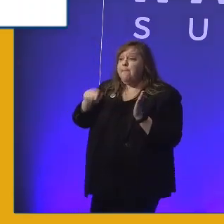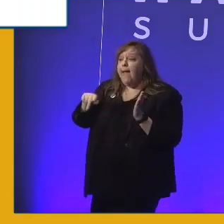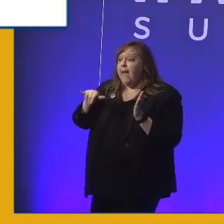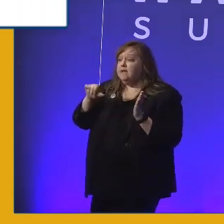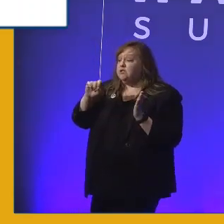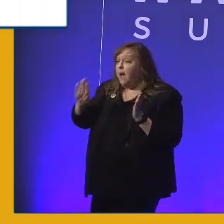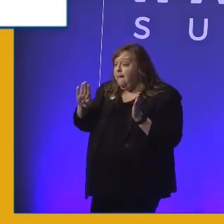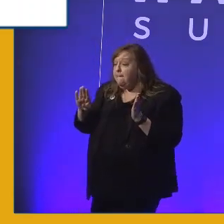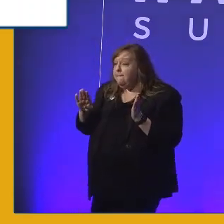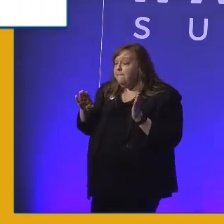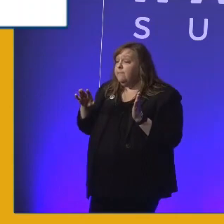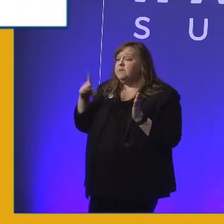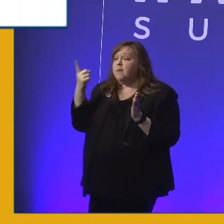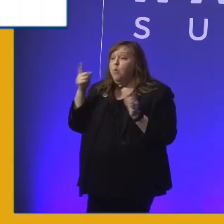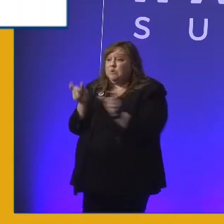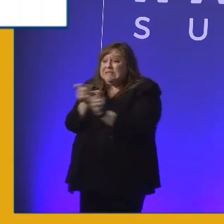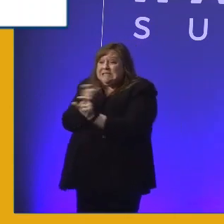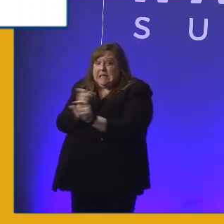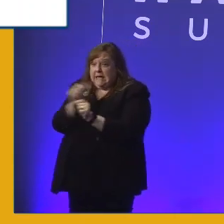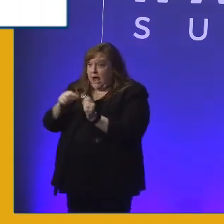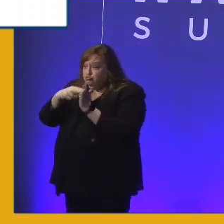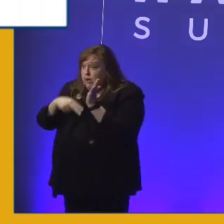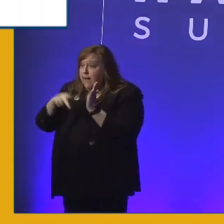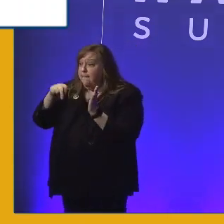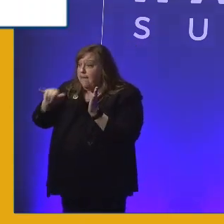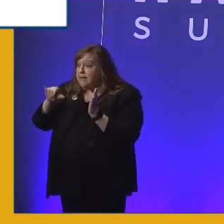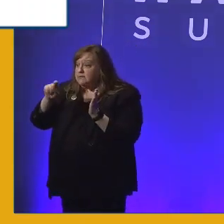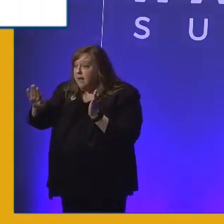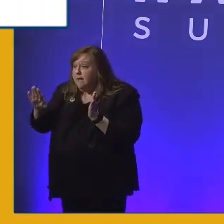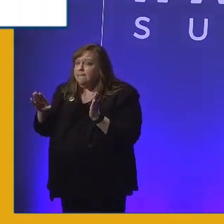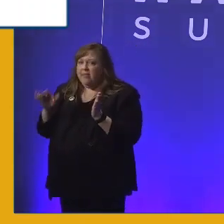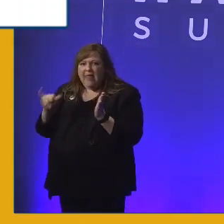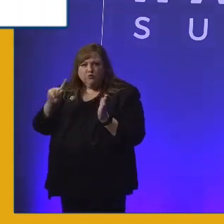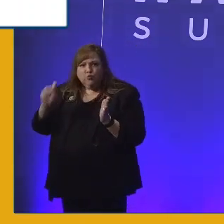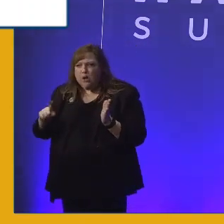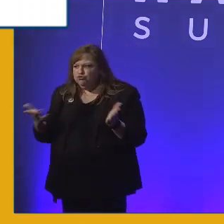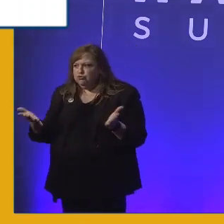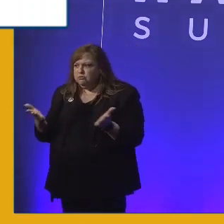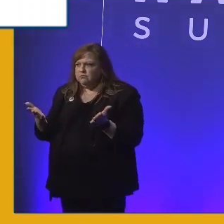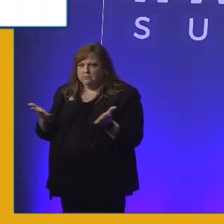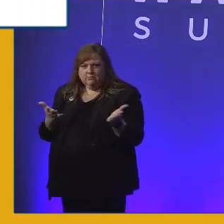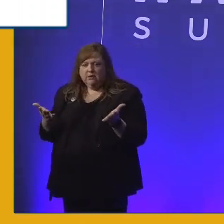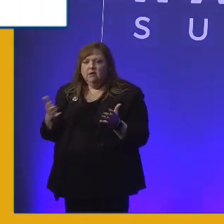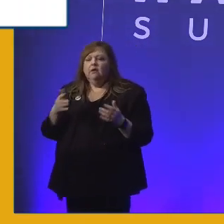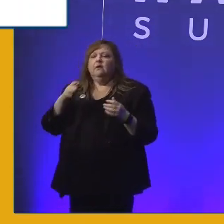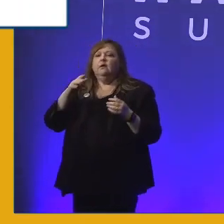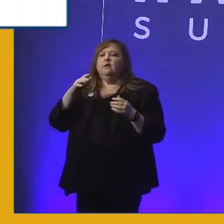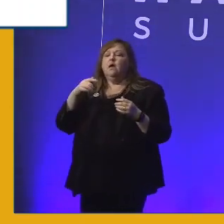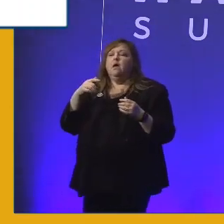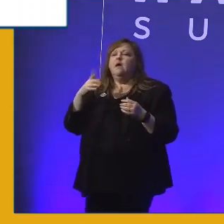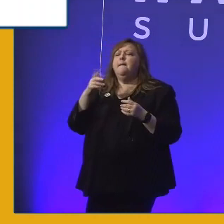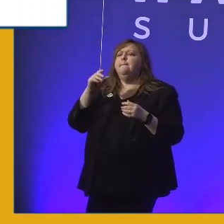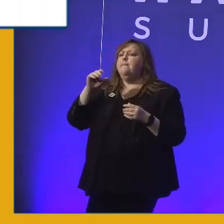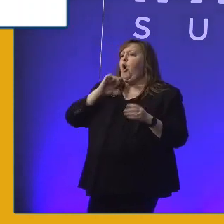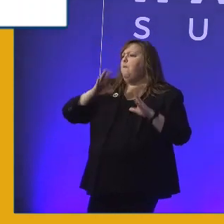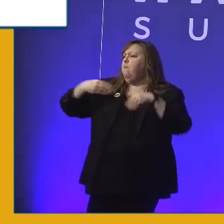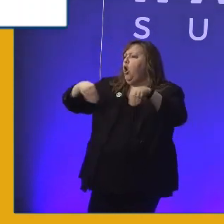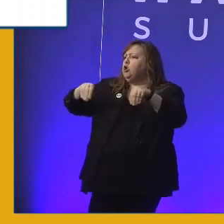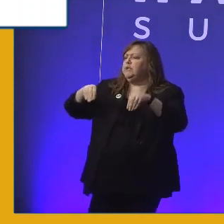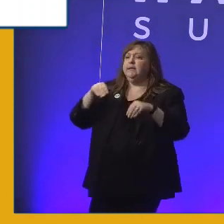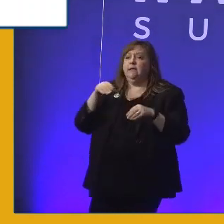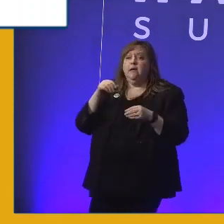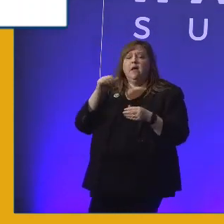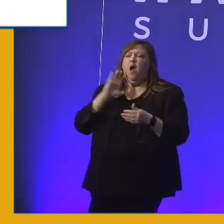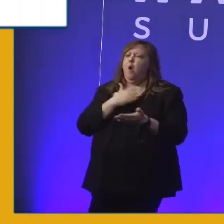dyslexia read their pay slip? Like, the question. That's a deliverable. Our marketing. Are we having a brand experience that includes people with